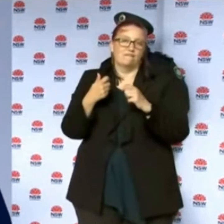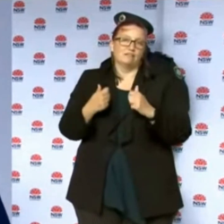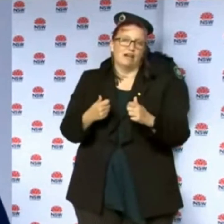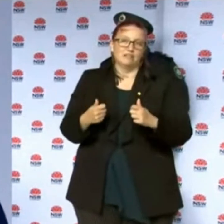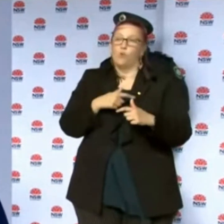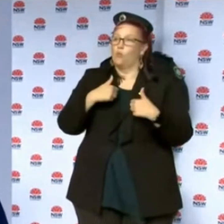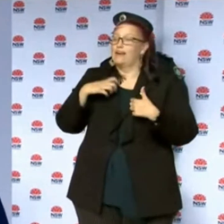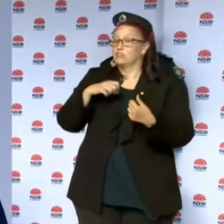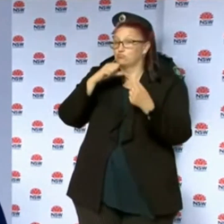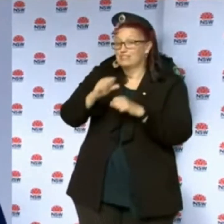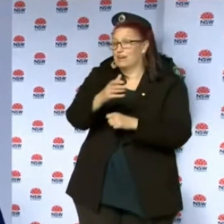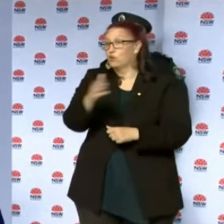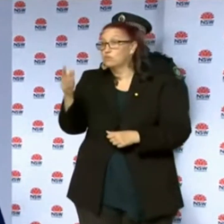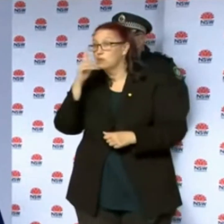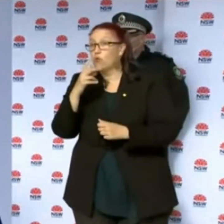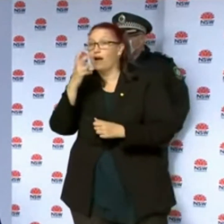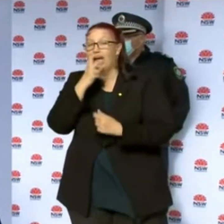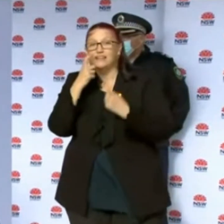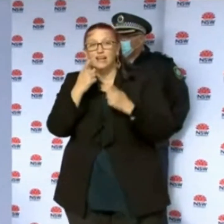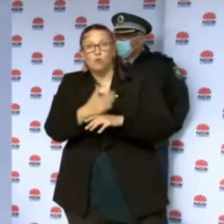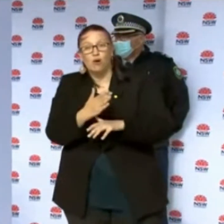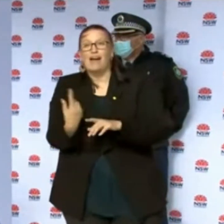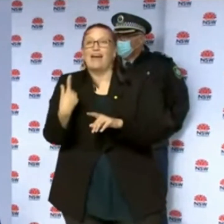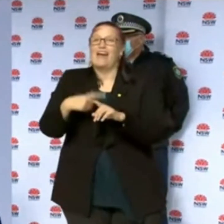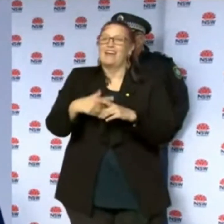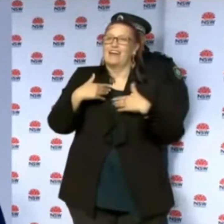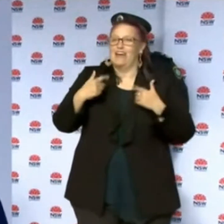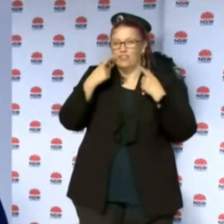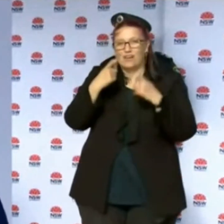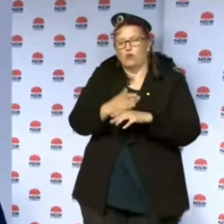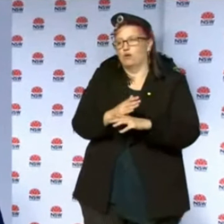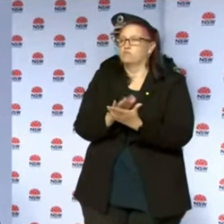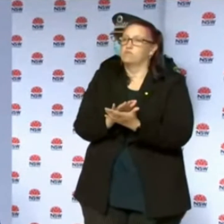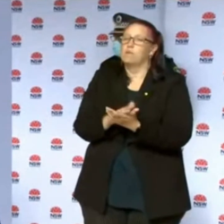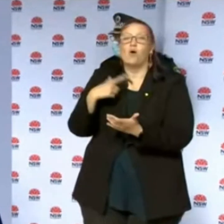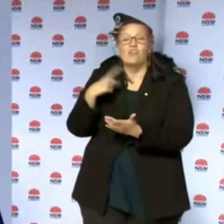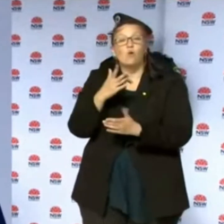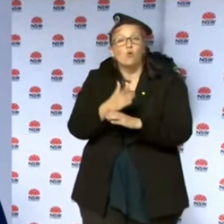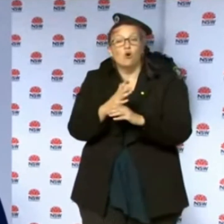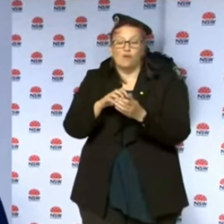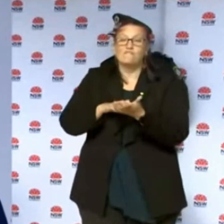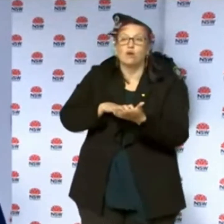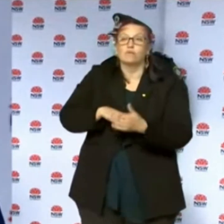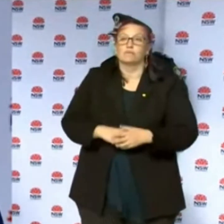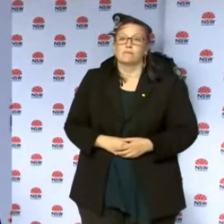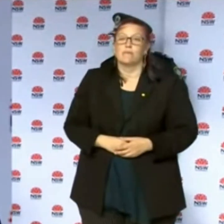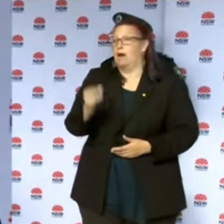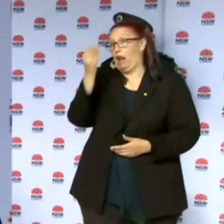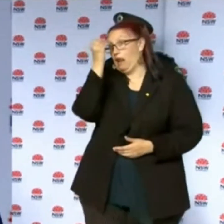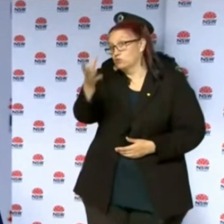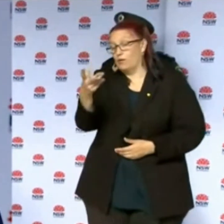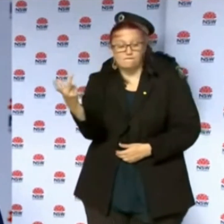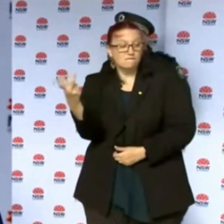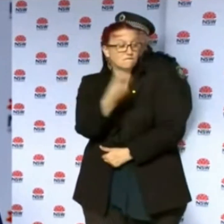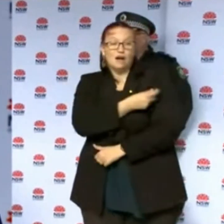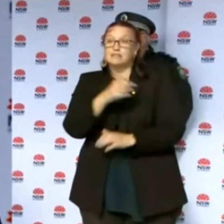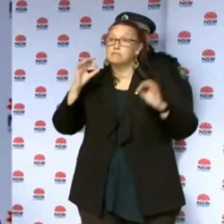protect those workers. They are at greatest risk and also are working with the most vulnerable of individuals. Vaccines are not perfect. So